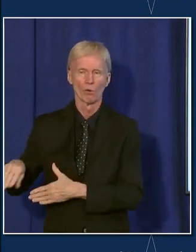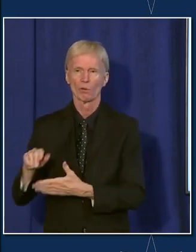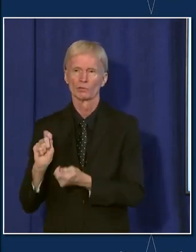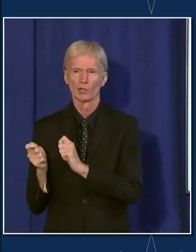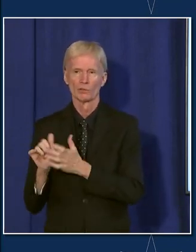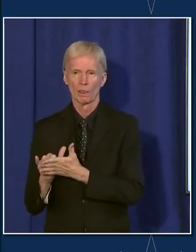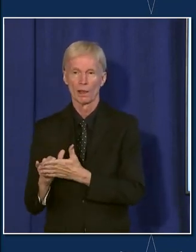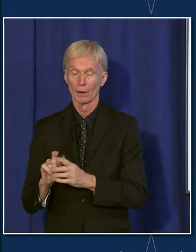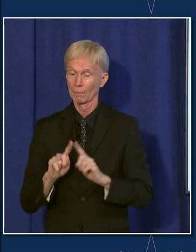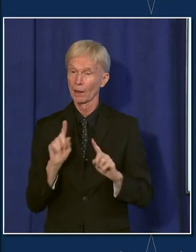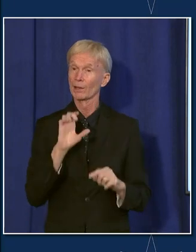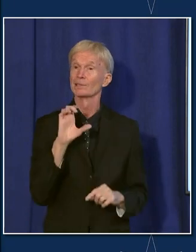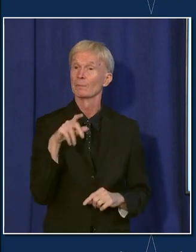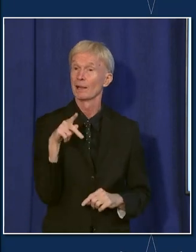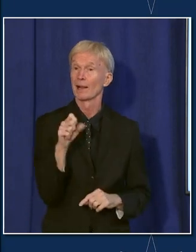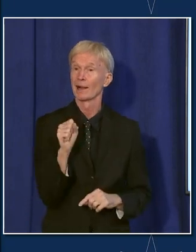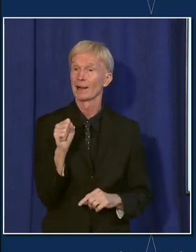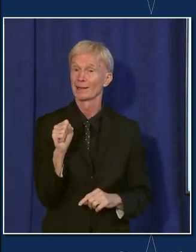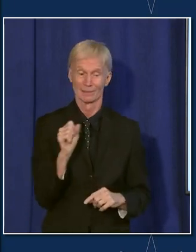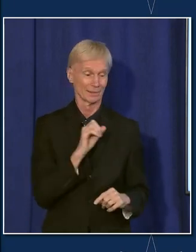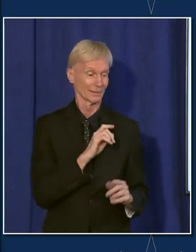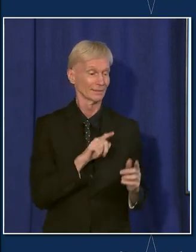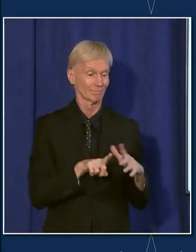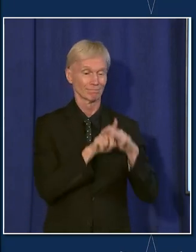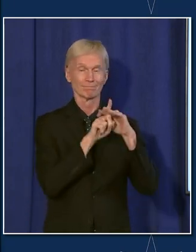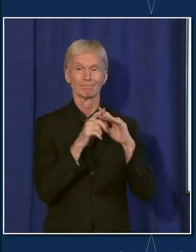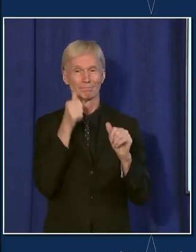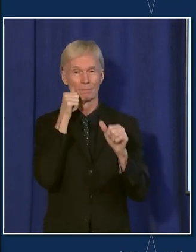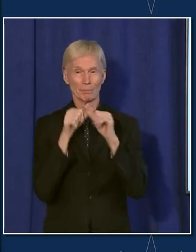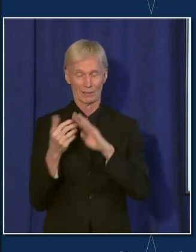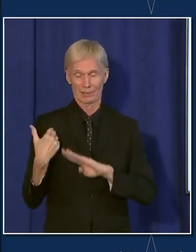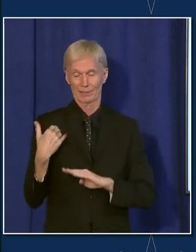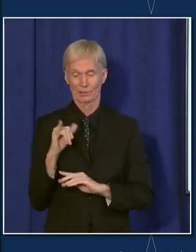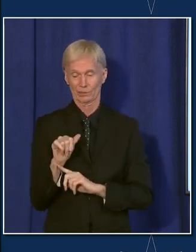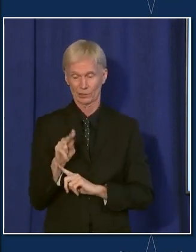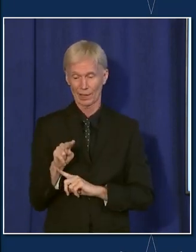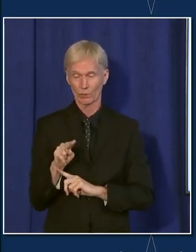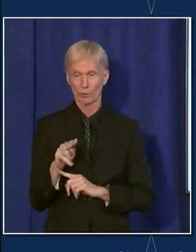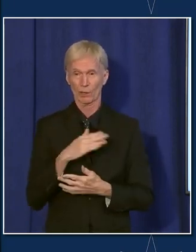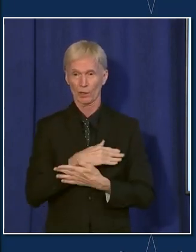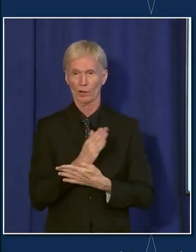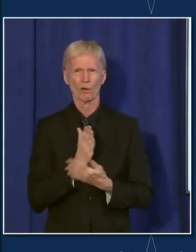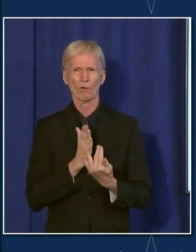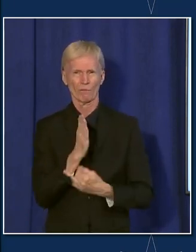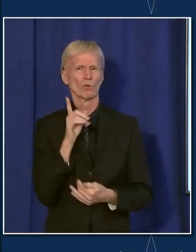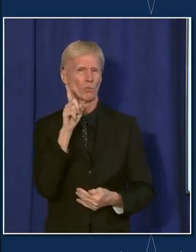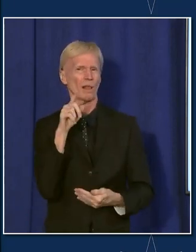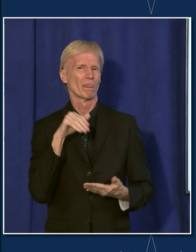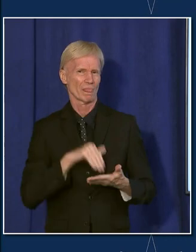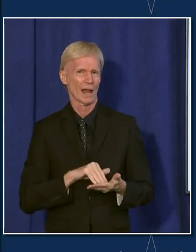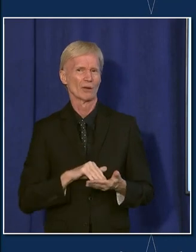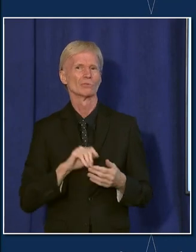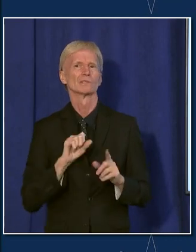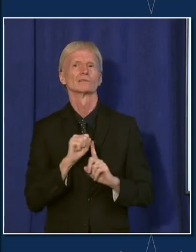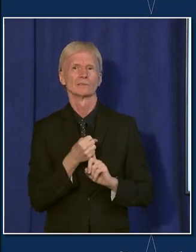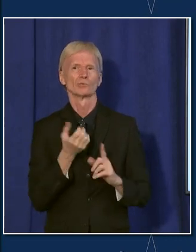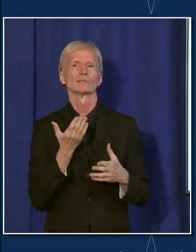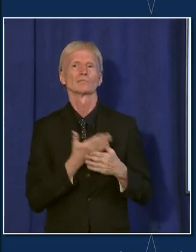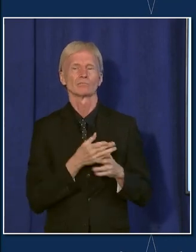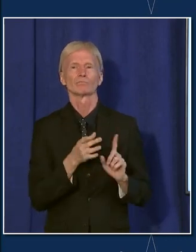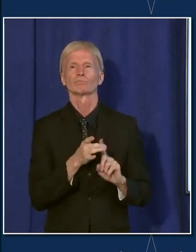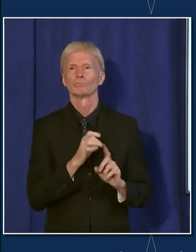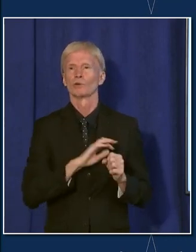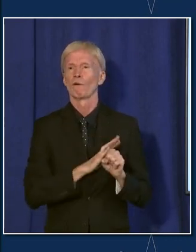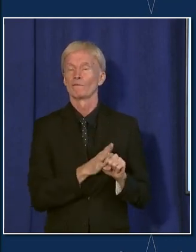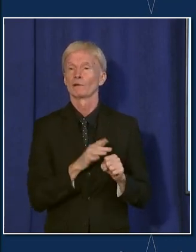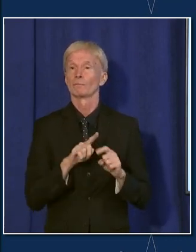right now. And even when CPS came back, if you look at where we were, you know, in January and phase again, I mean, we were over 1,000 cases per day really there. But we had